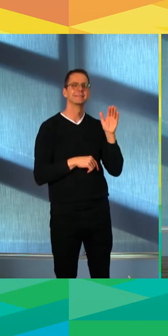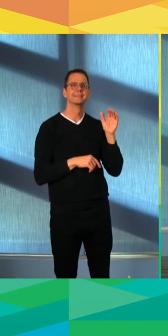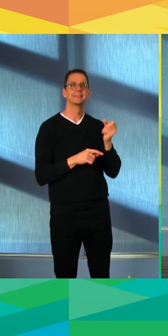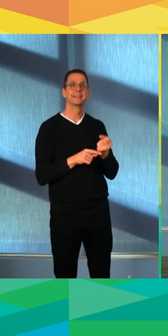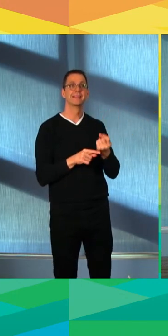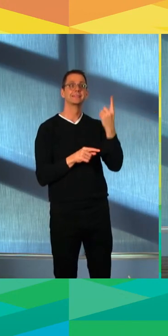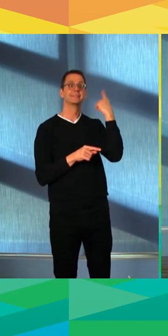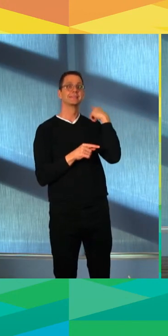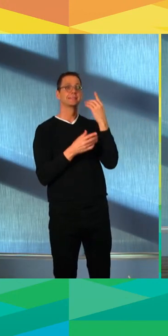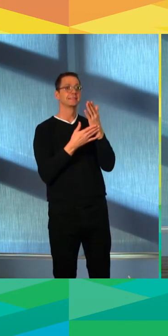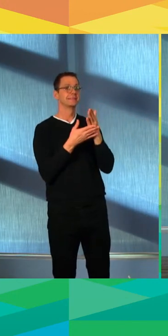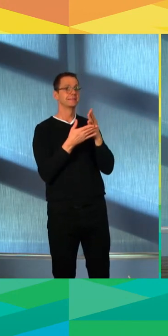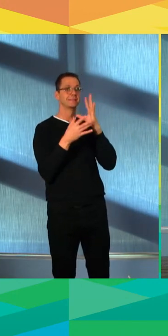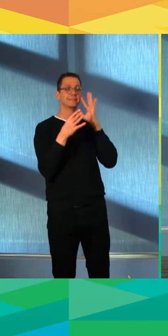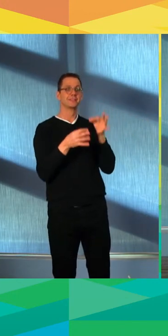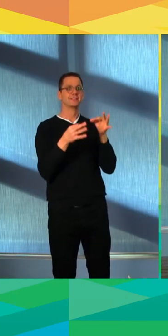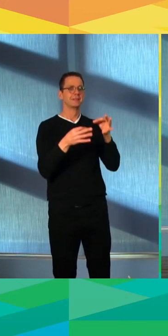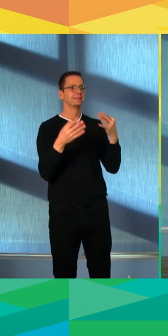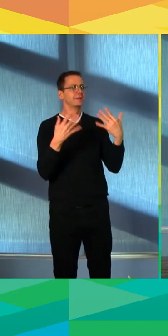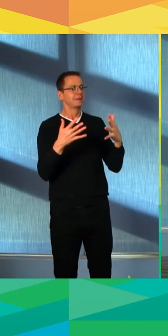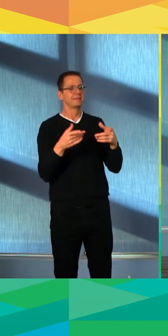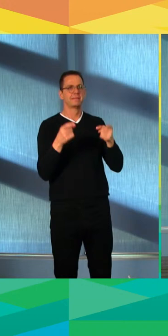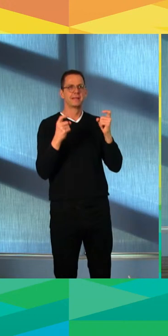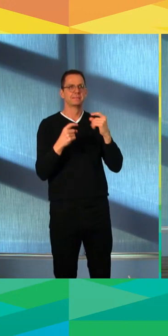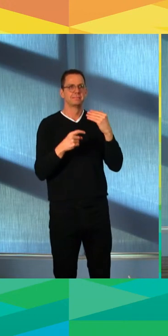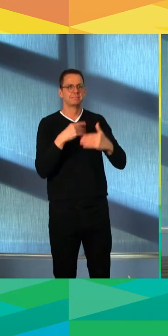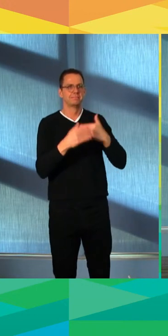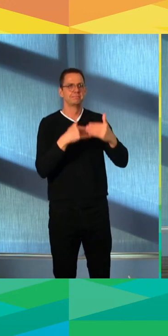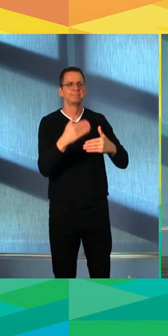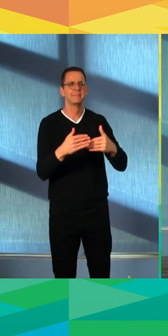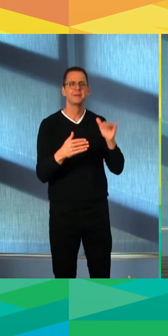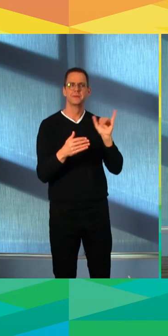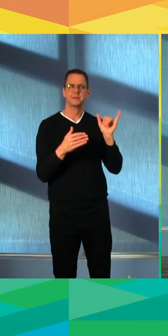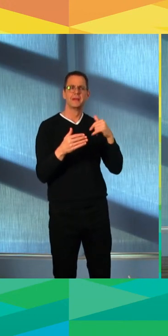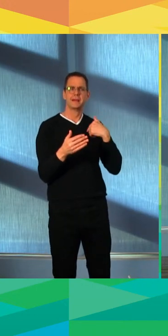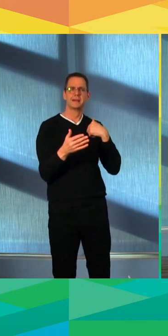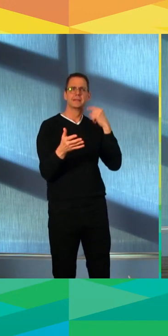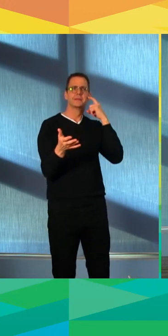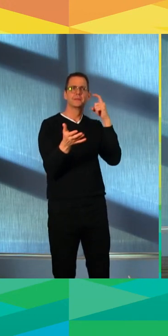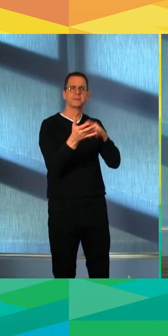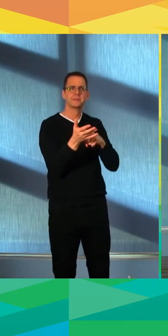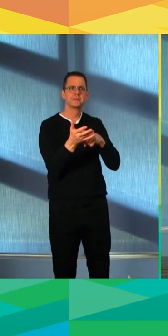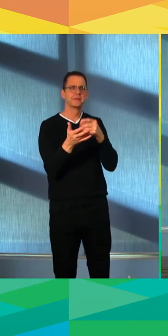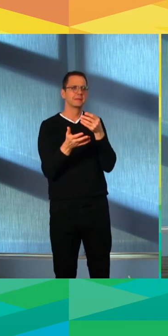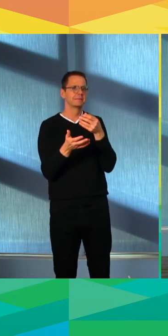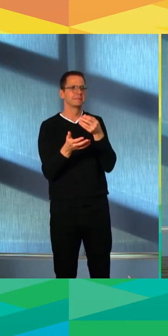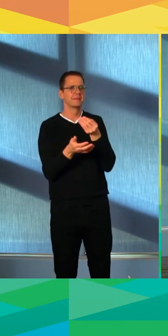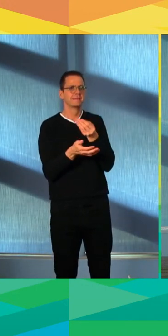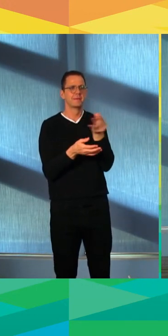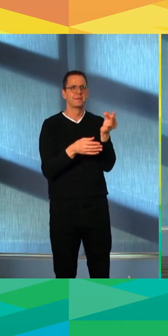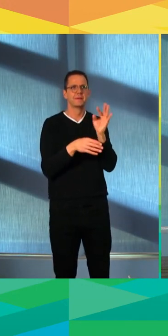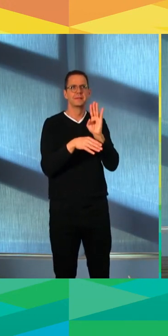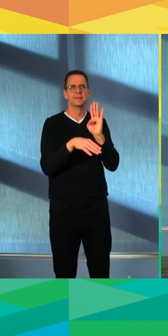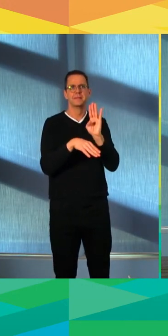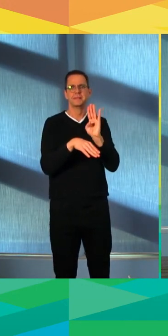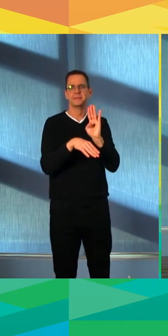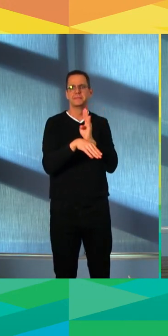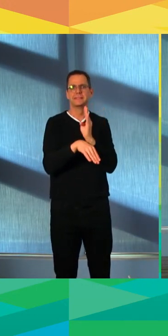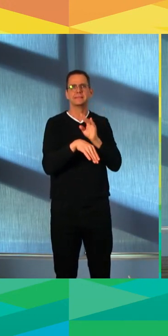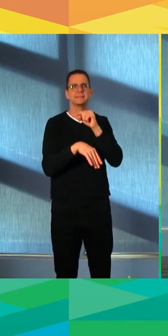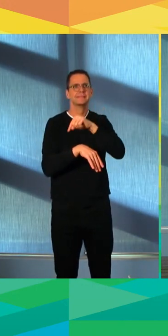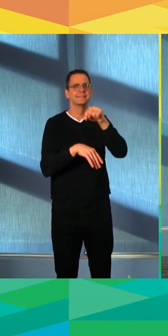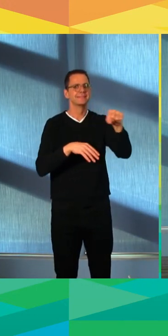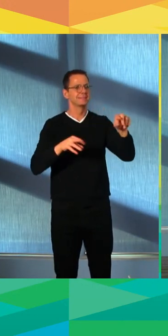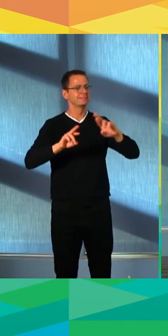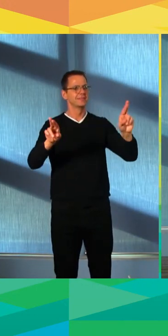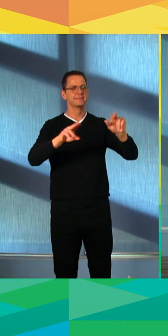were able to do this last year should be able to sail through the opportunity to do it again. And for folks who are doing it